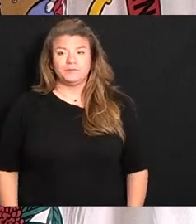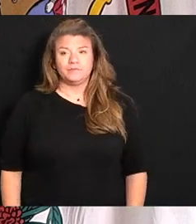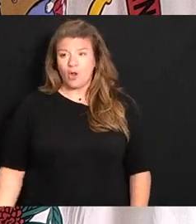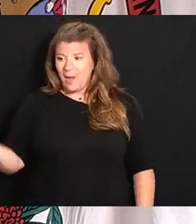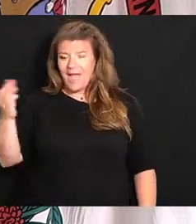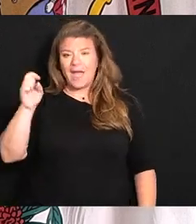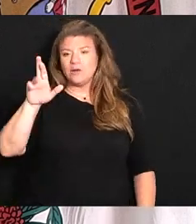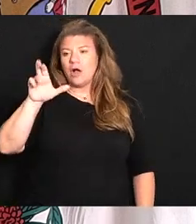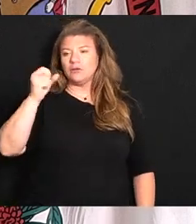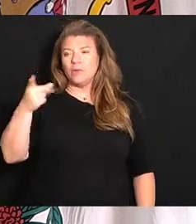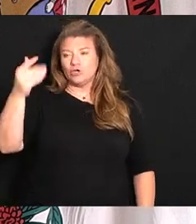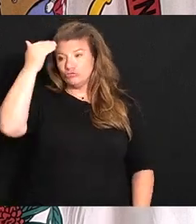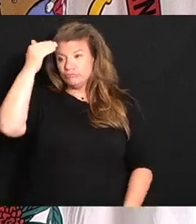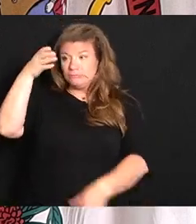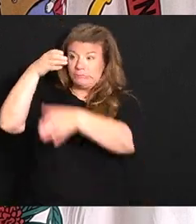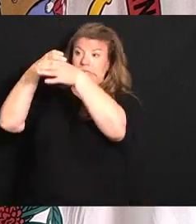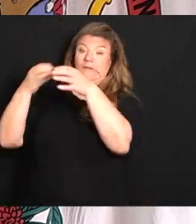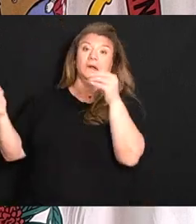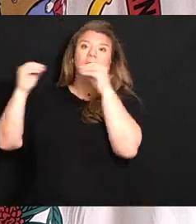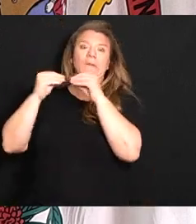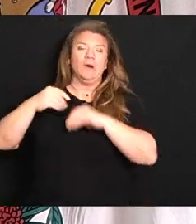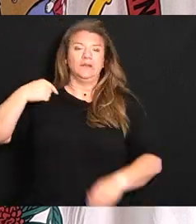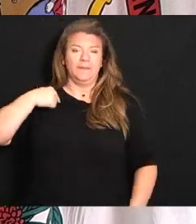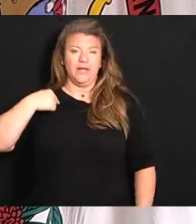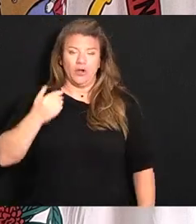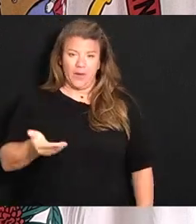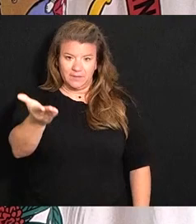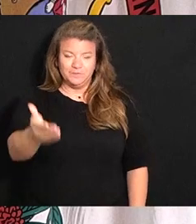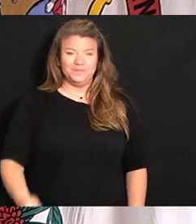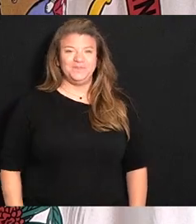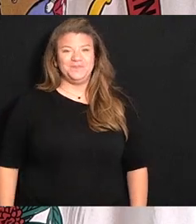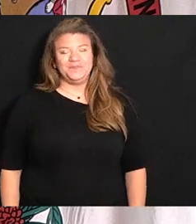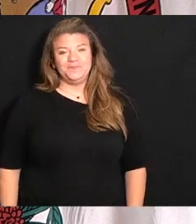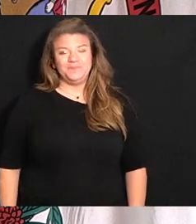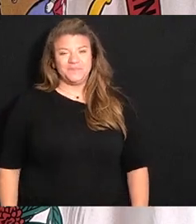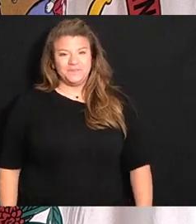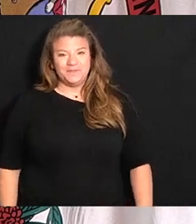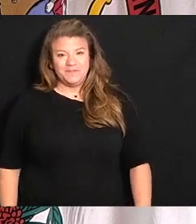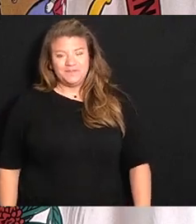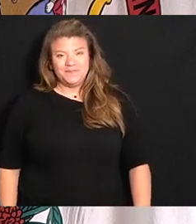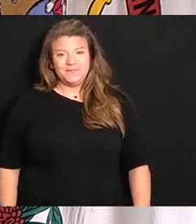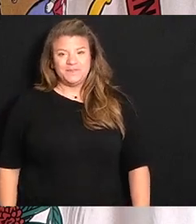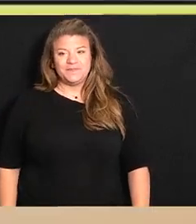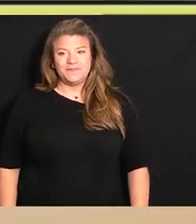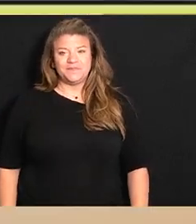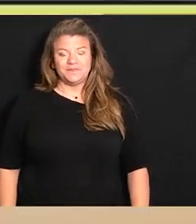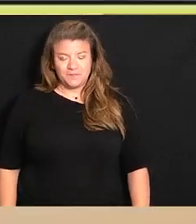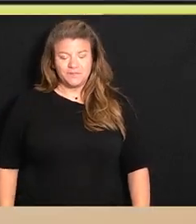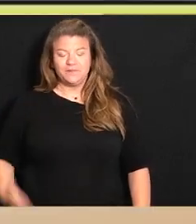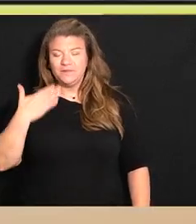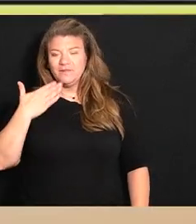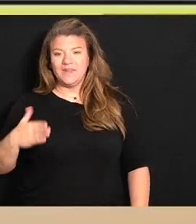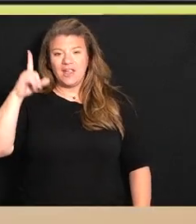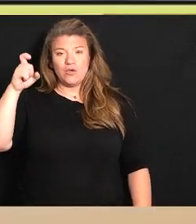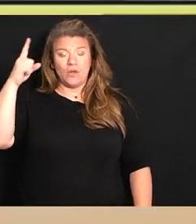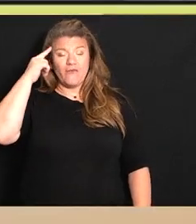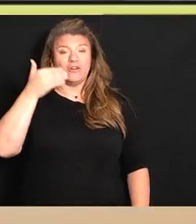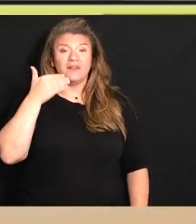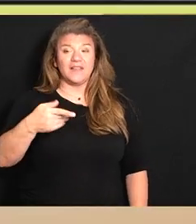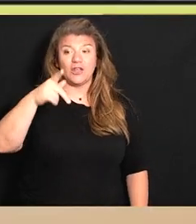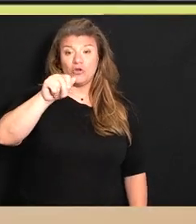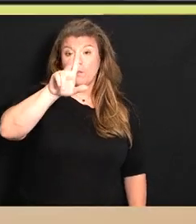know way more about this than I but please just take over thank you governor and thank you Paul